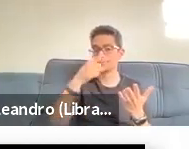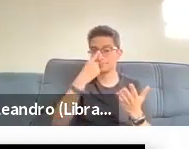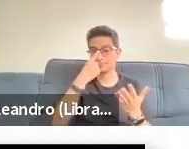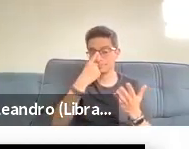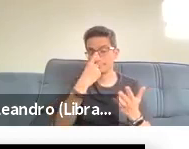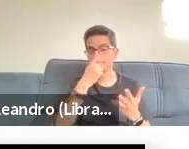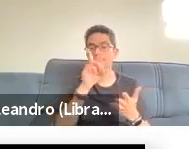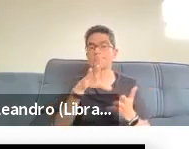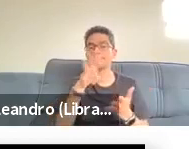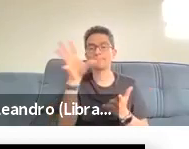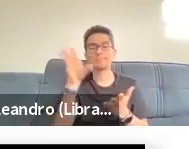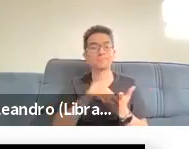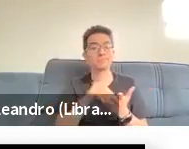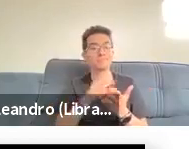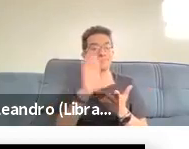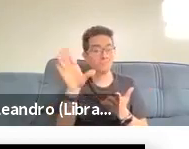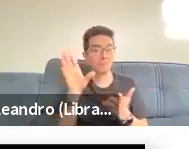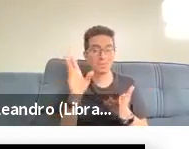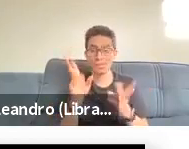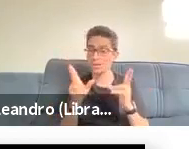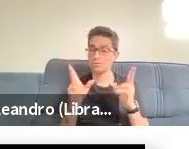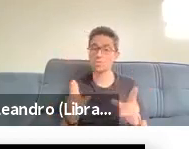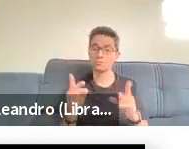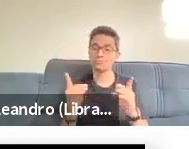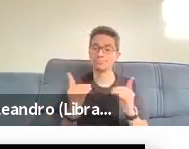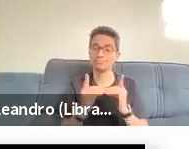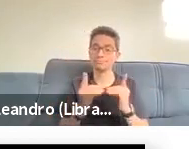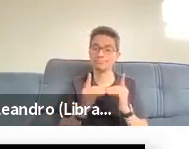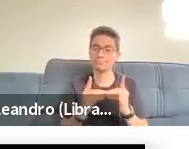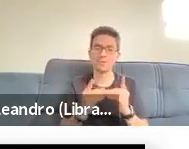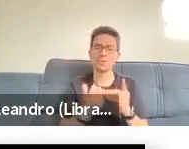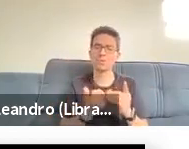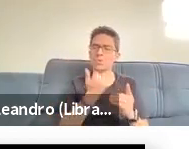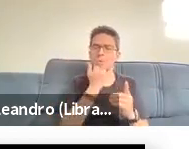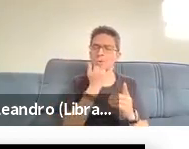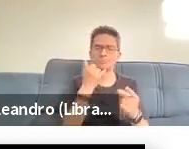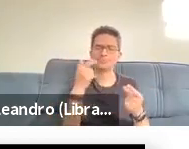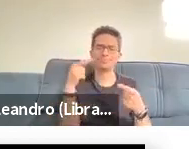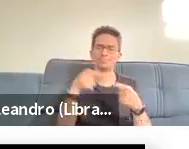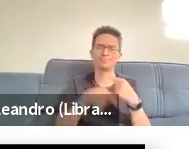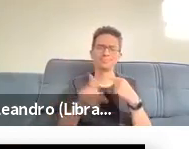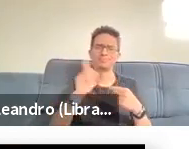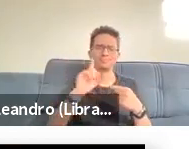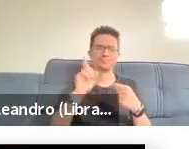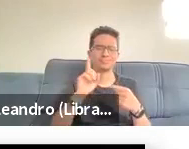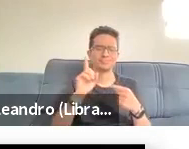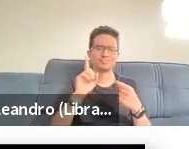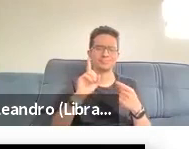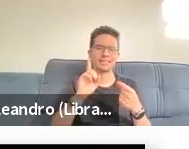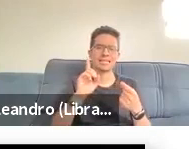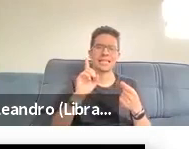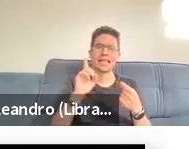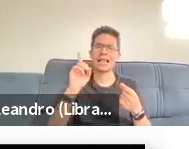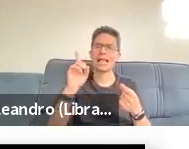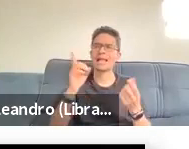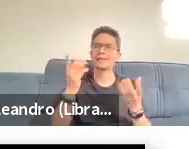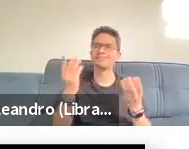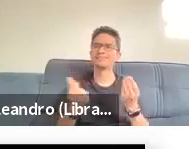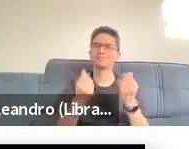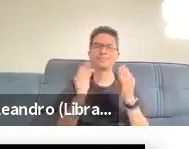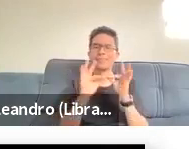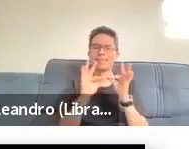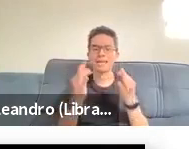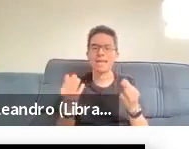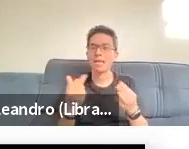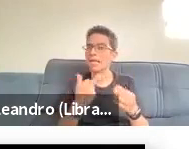That didn't fix it. Okay. It was a simple straightforward, you know, you couldn't say it she fixed it he got the right words